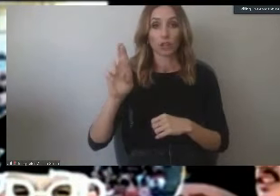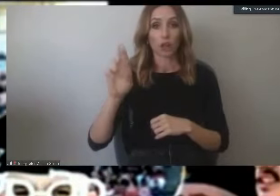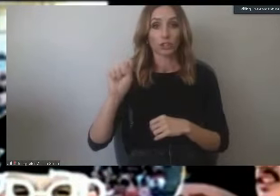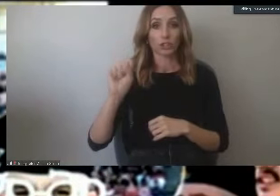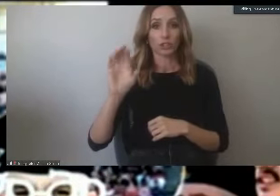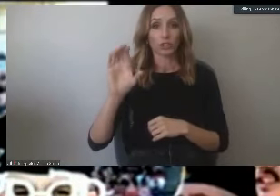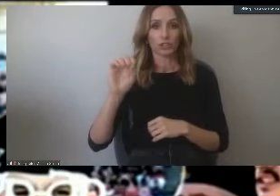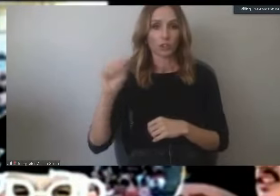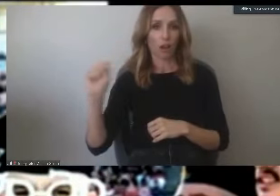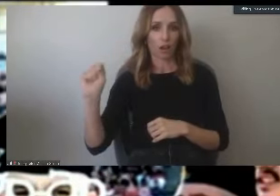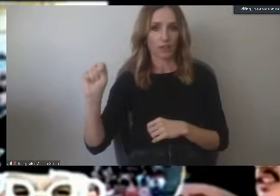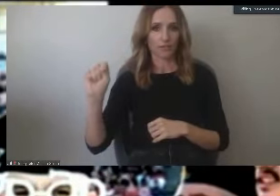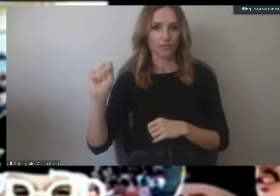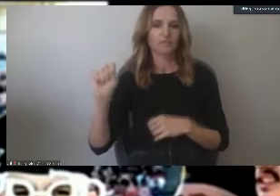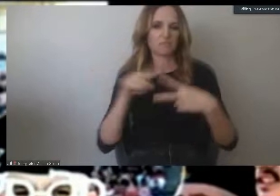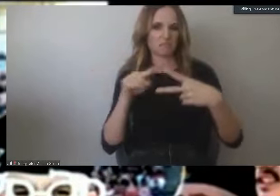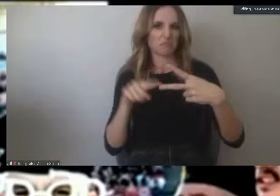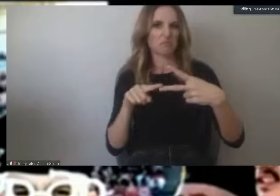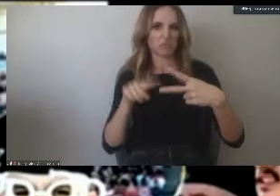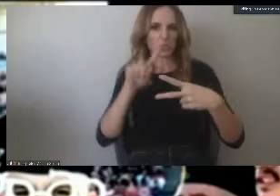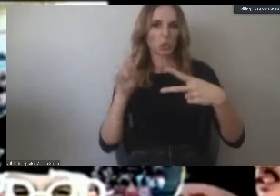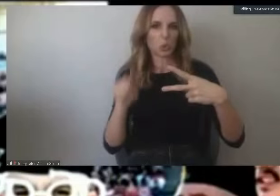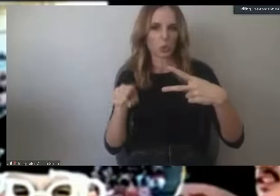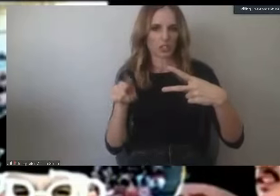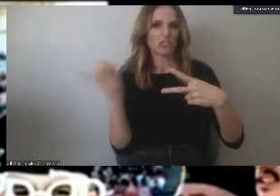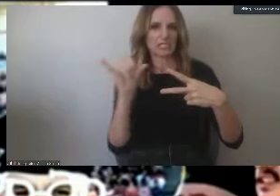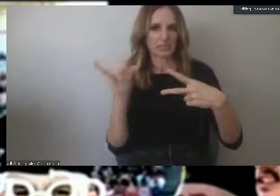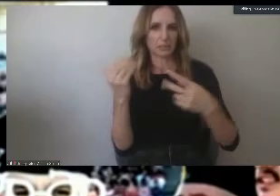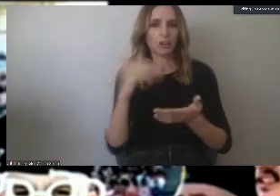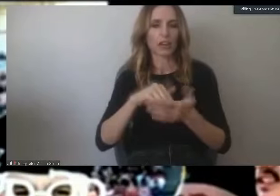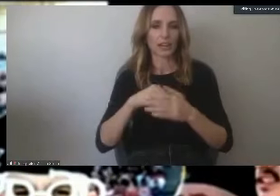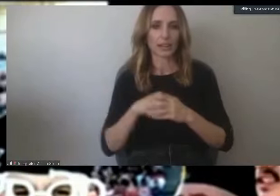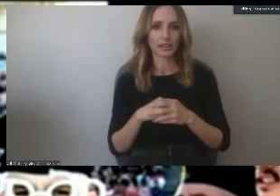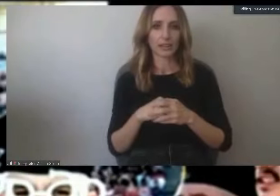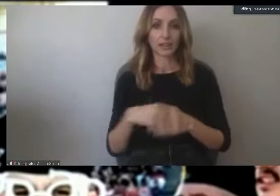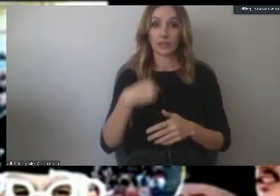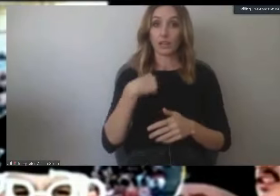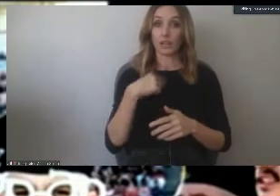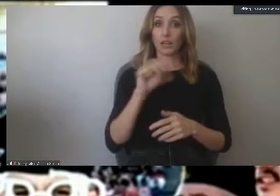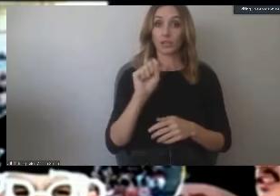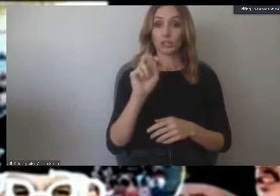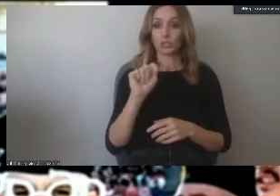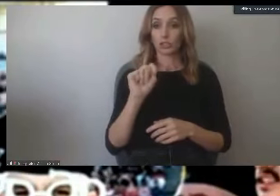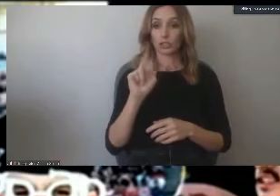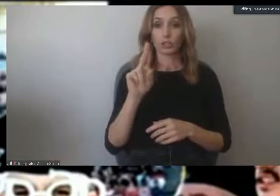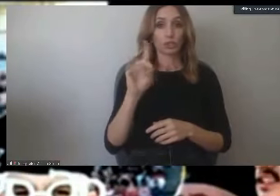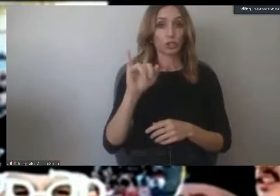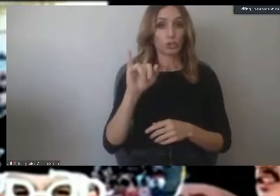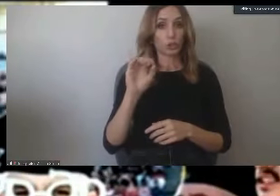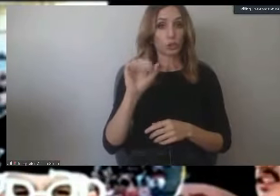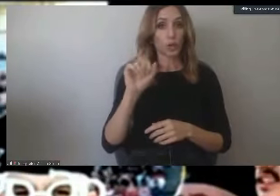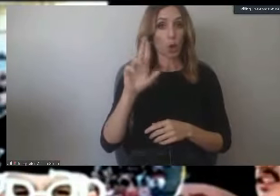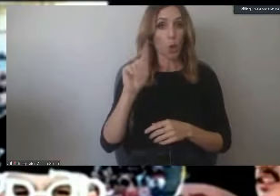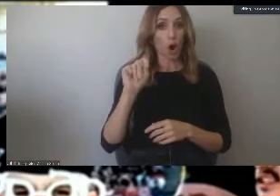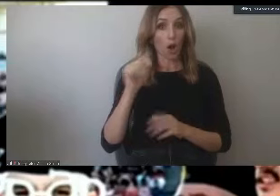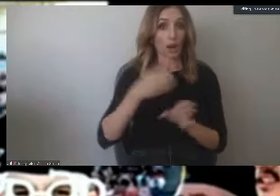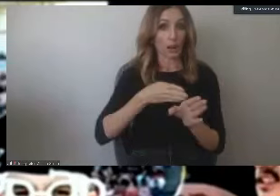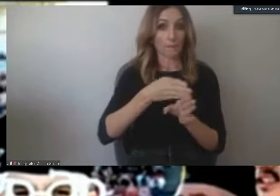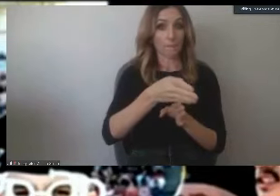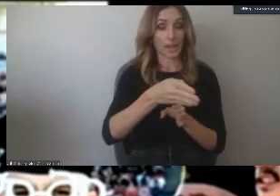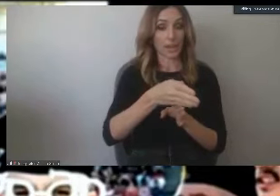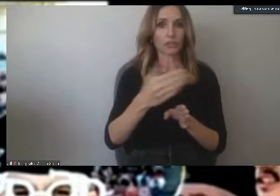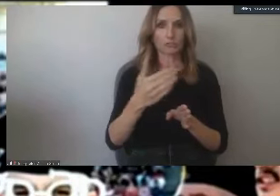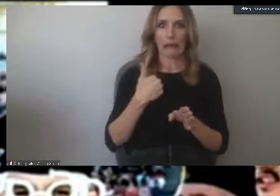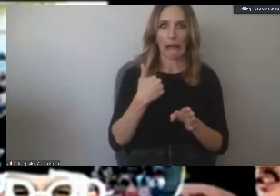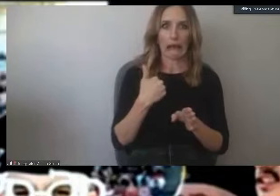to combine these two also because they're quite similar. I'm a studio arts major and I have my stuff in my art locker at